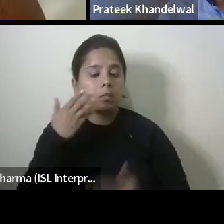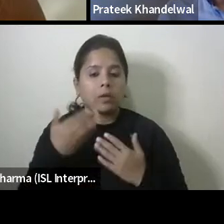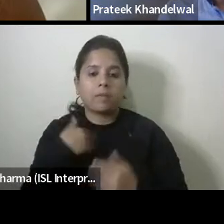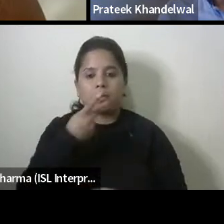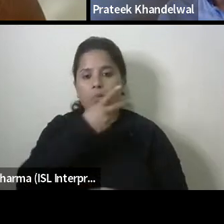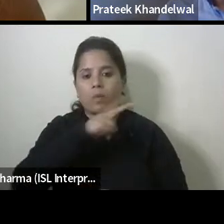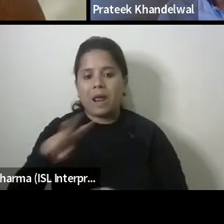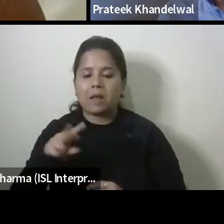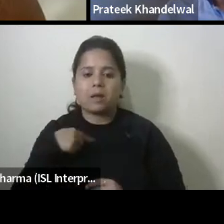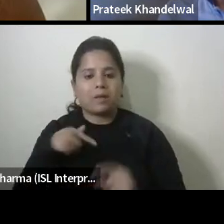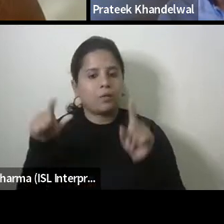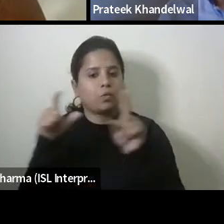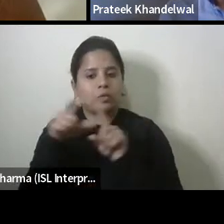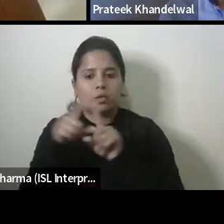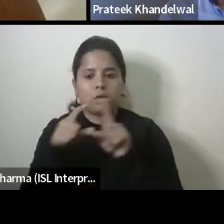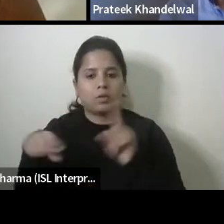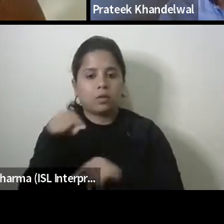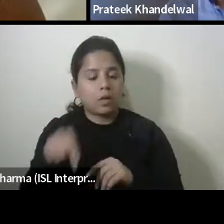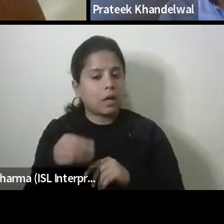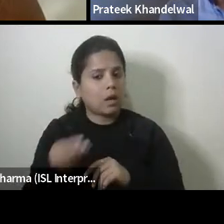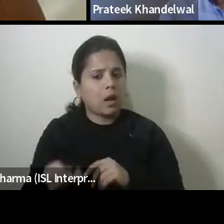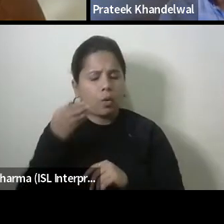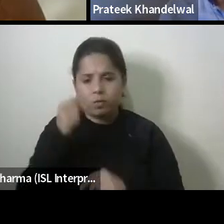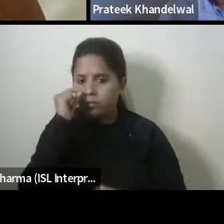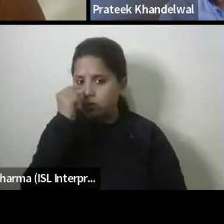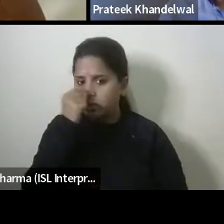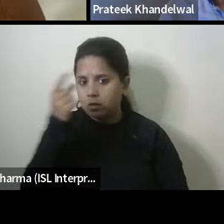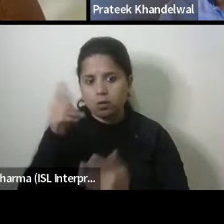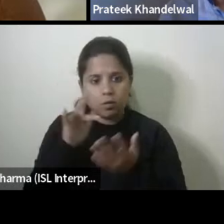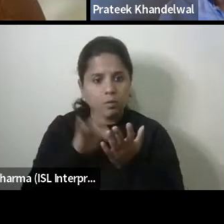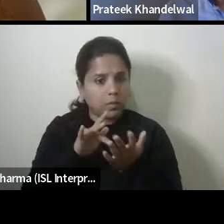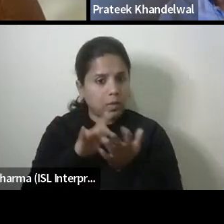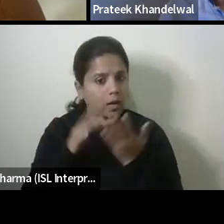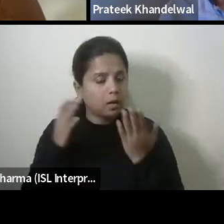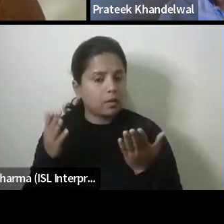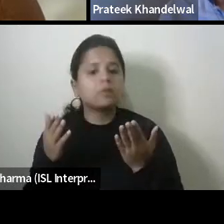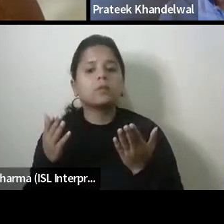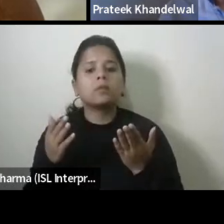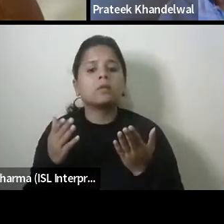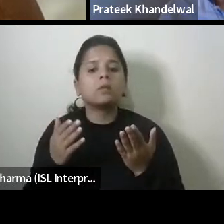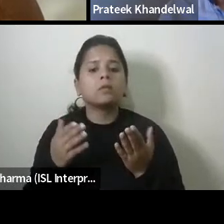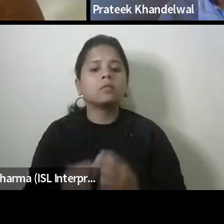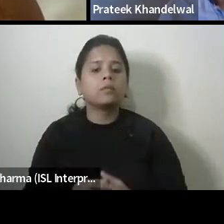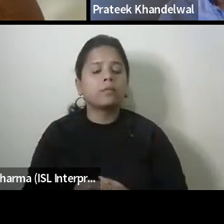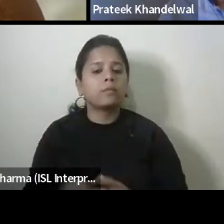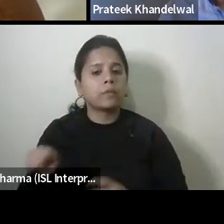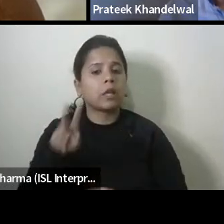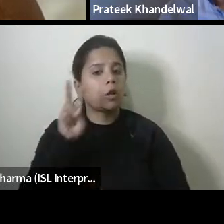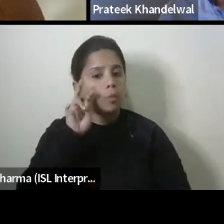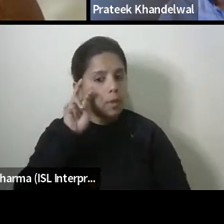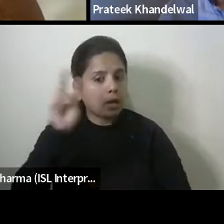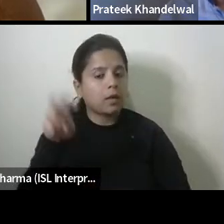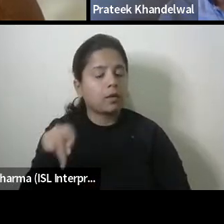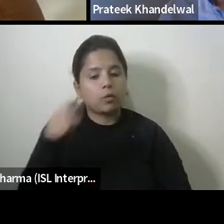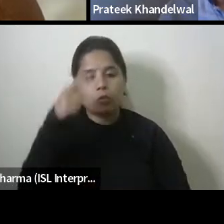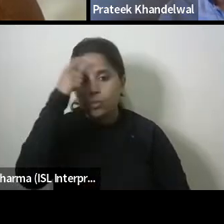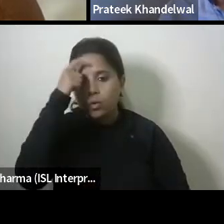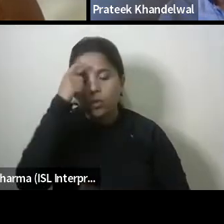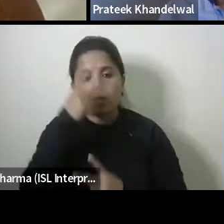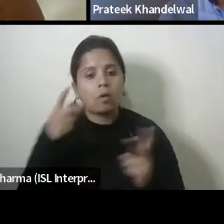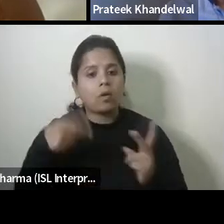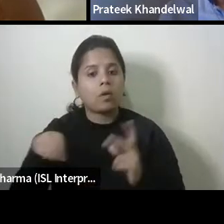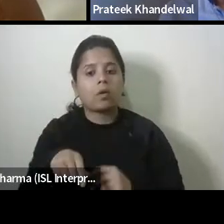uh you know even now in chennai i mean i'm still you know uh the metro problem of having